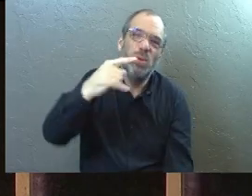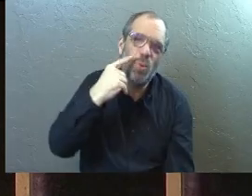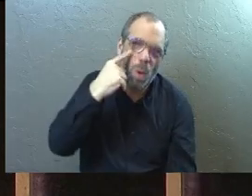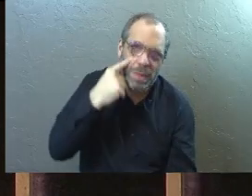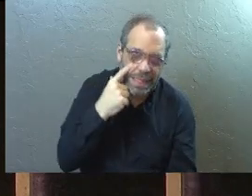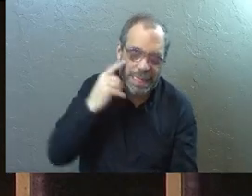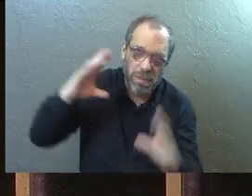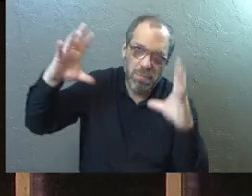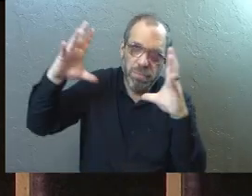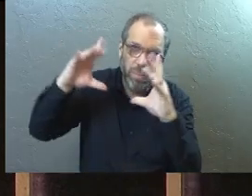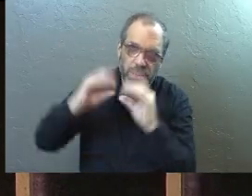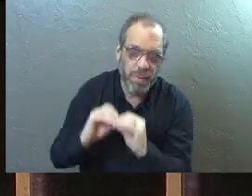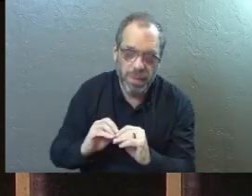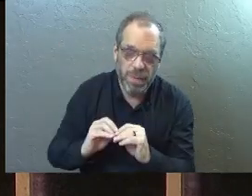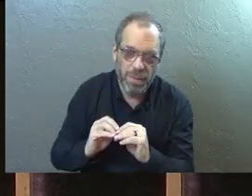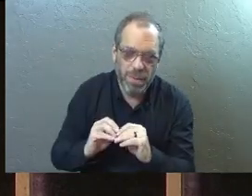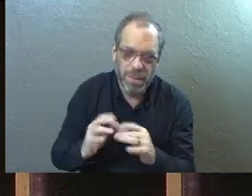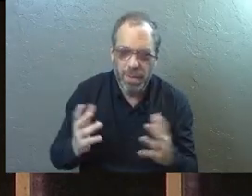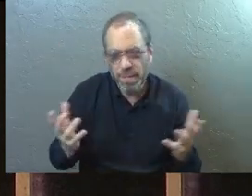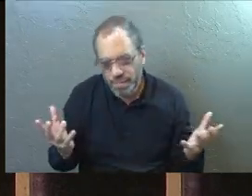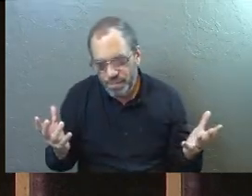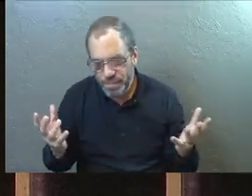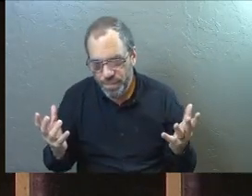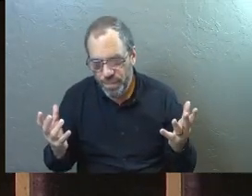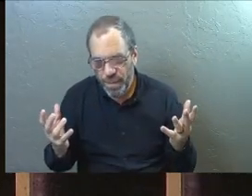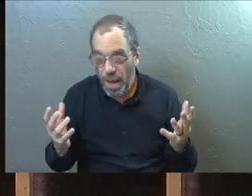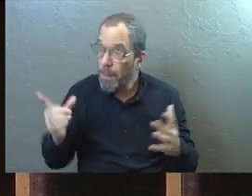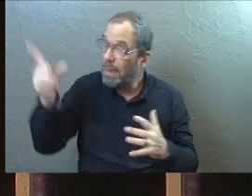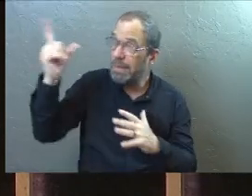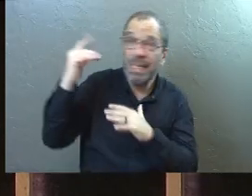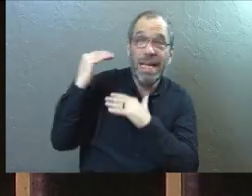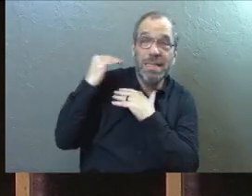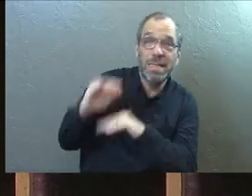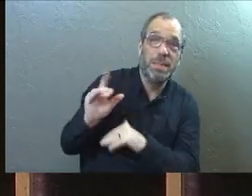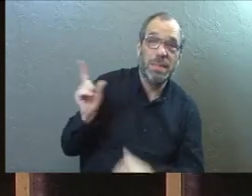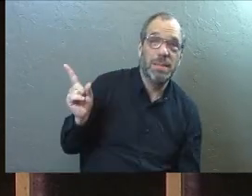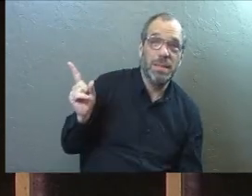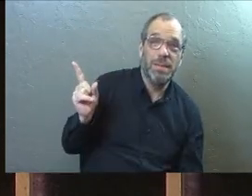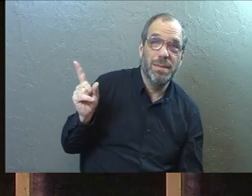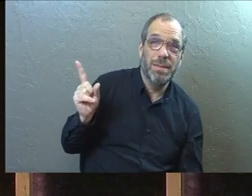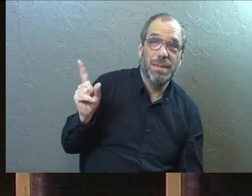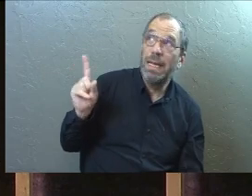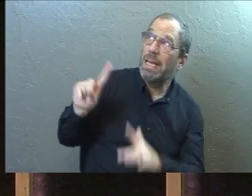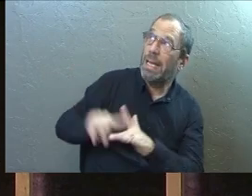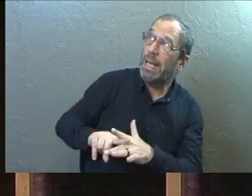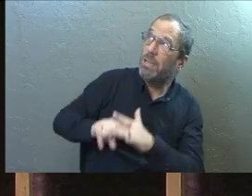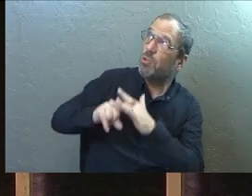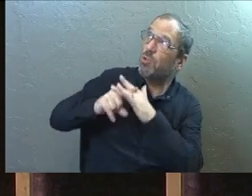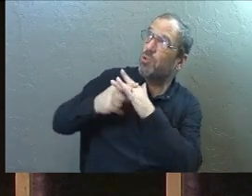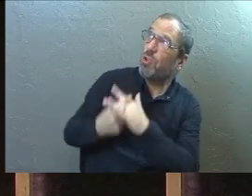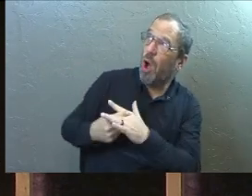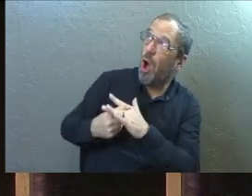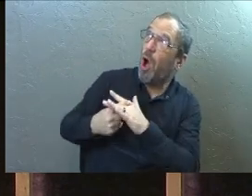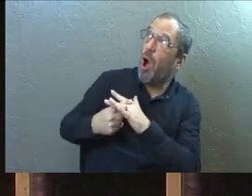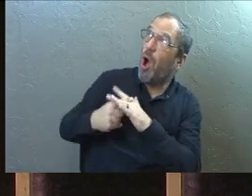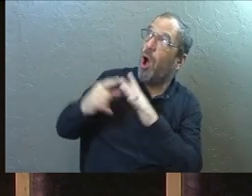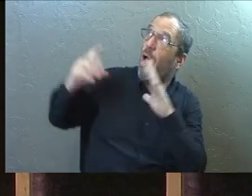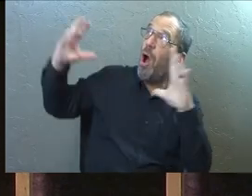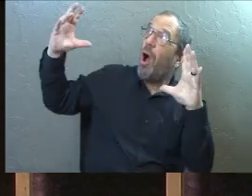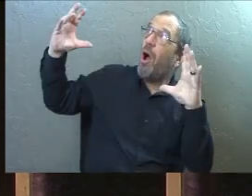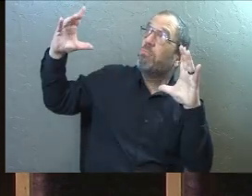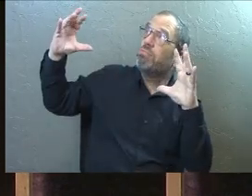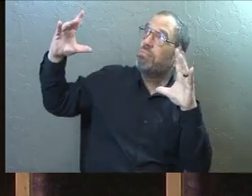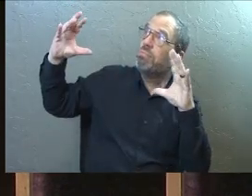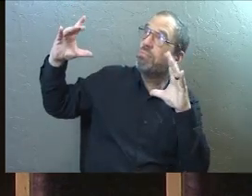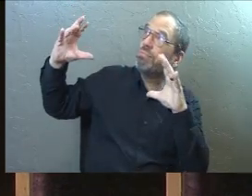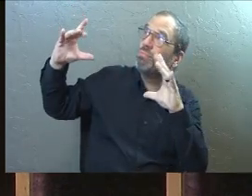to see it, but it's limited. It was begun and it will end.